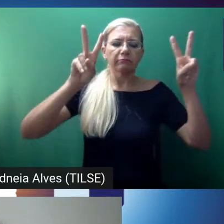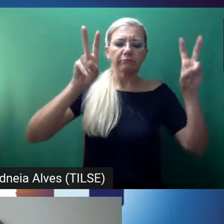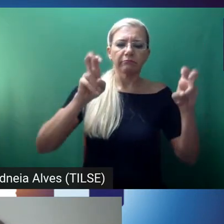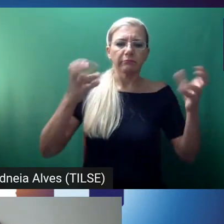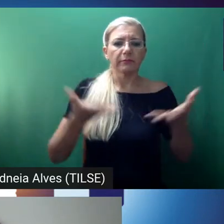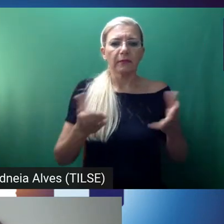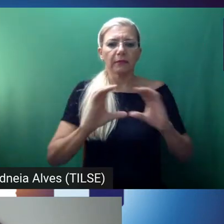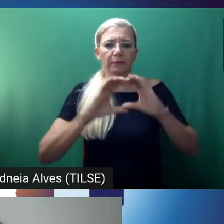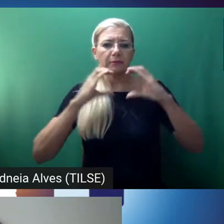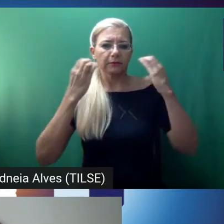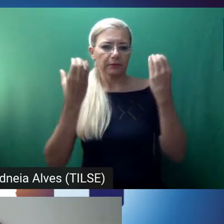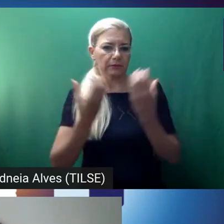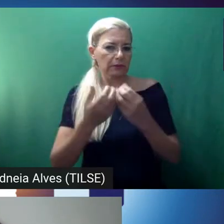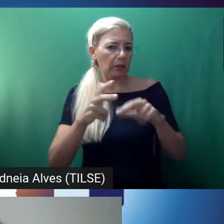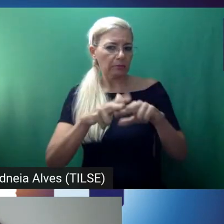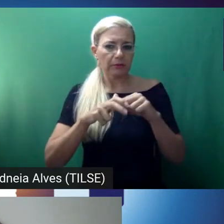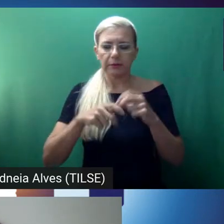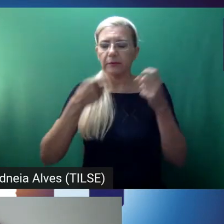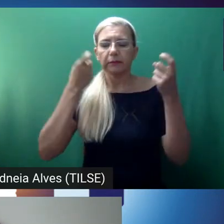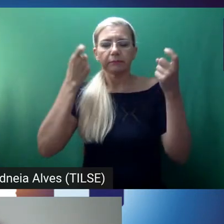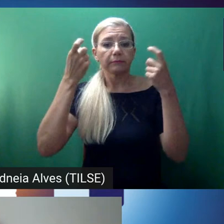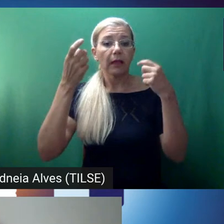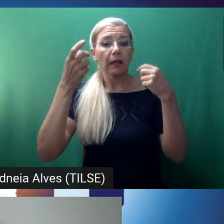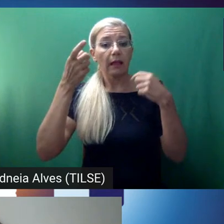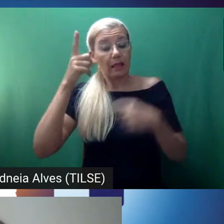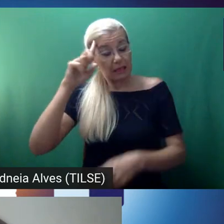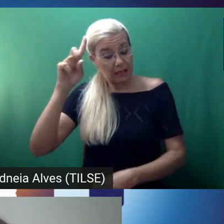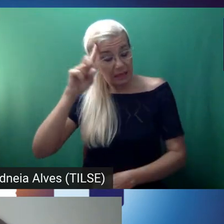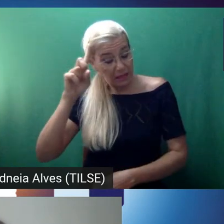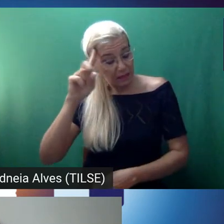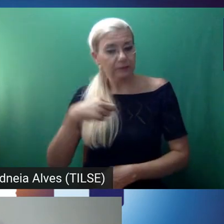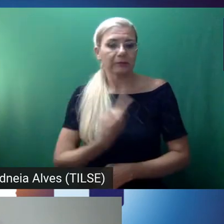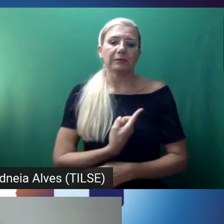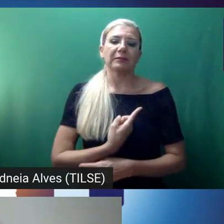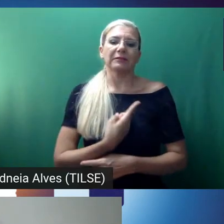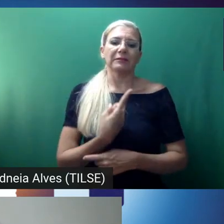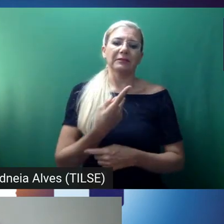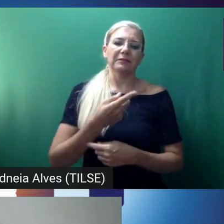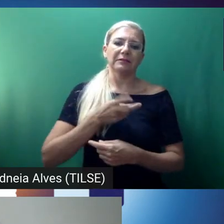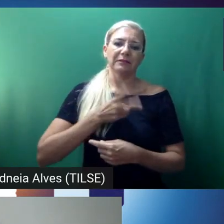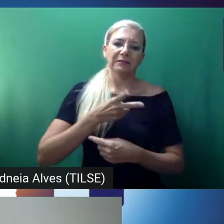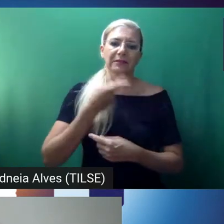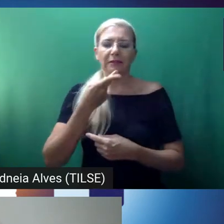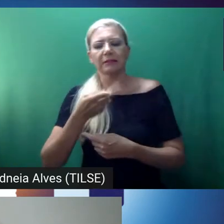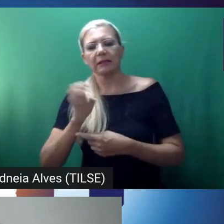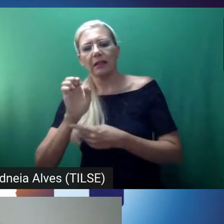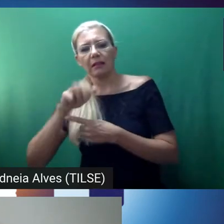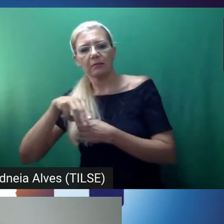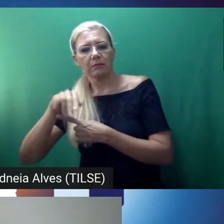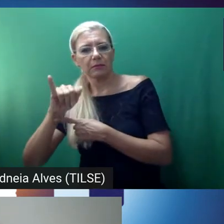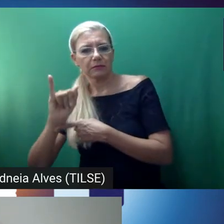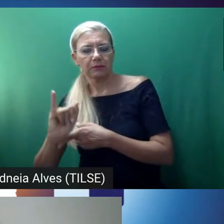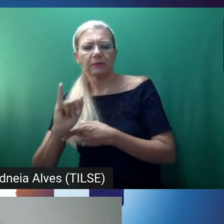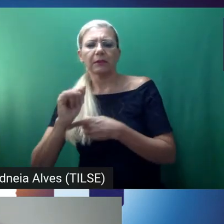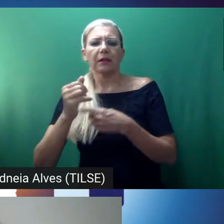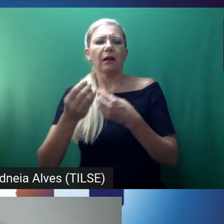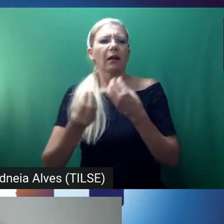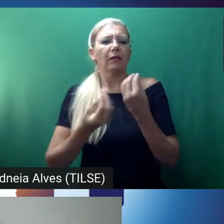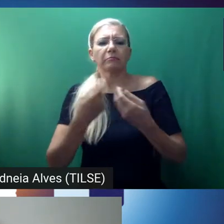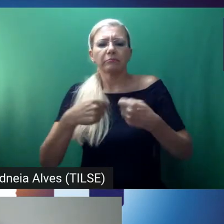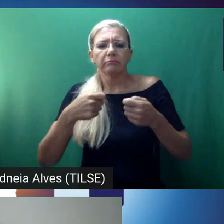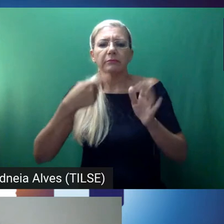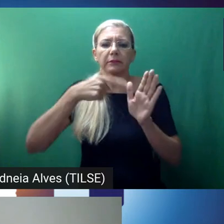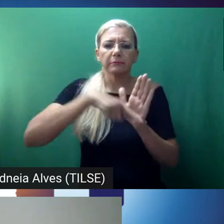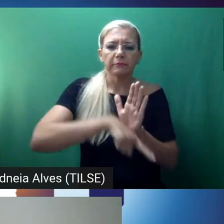every day we come across these acronyms CLIL, EMI, and we have to go deeper and see the